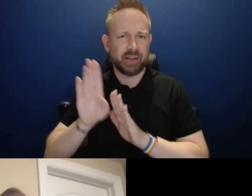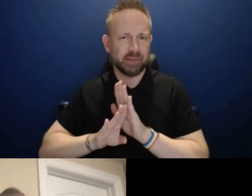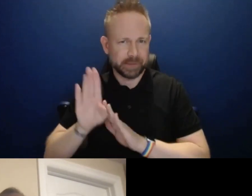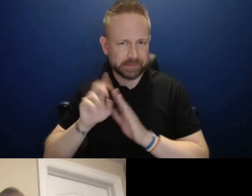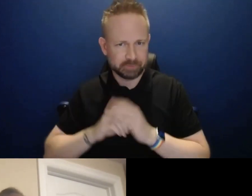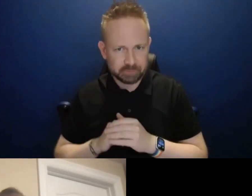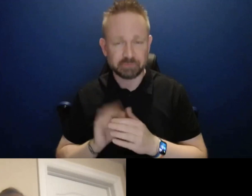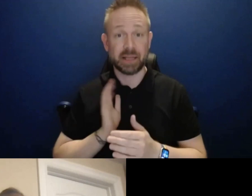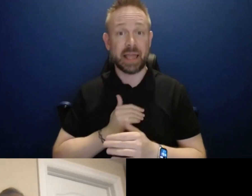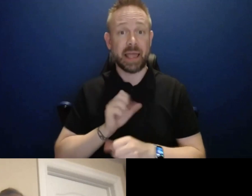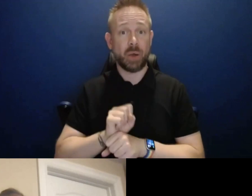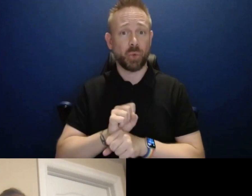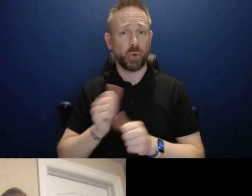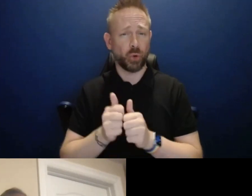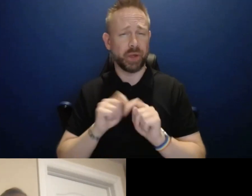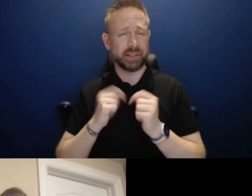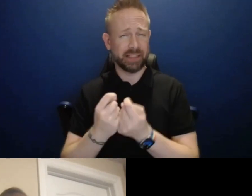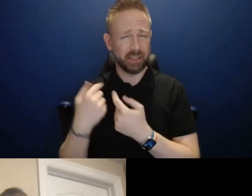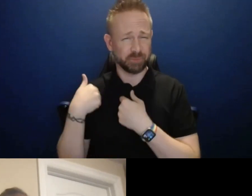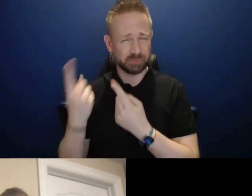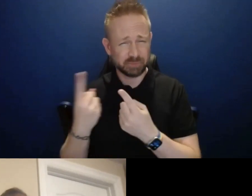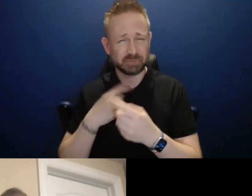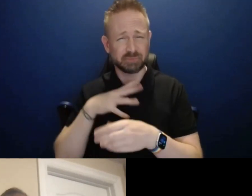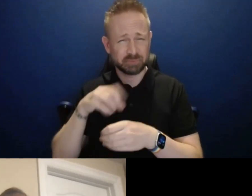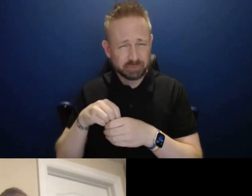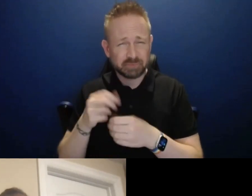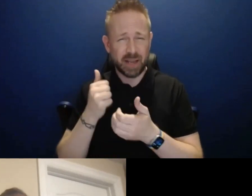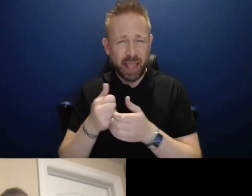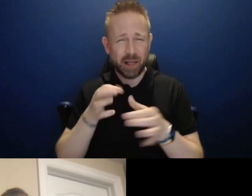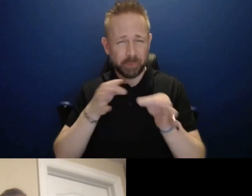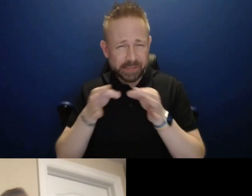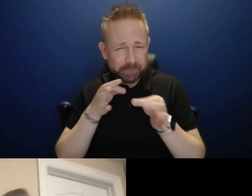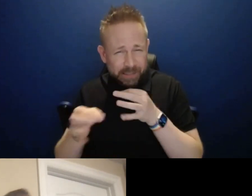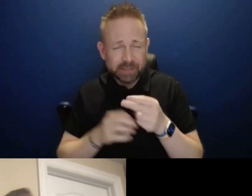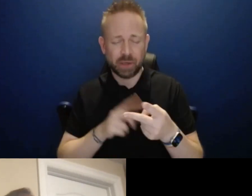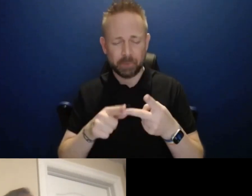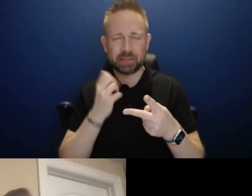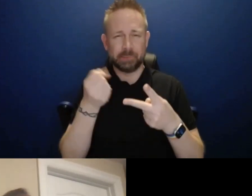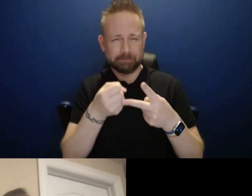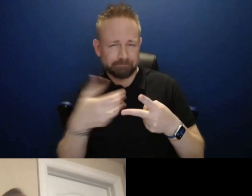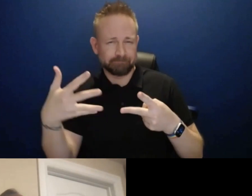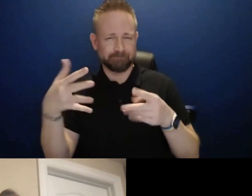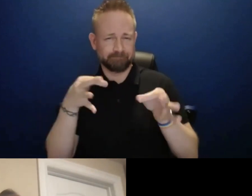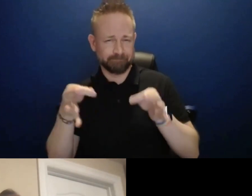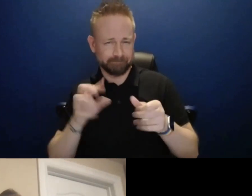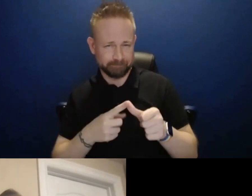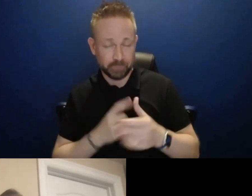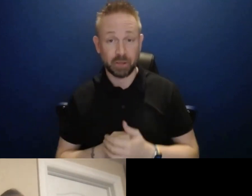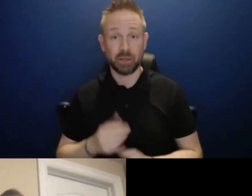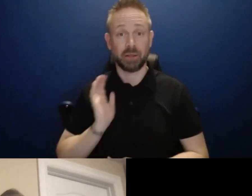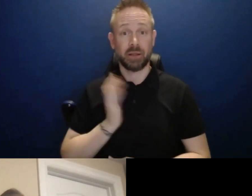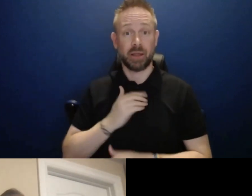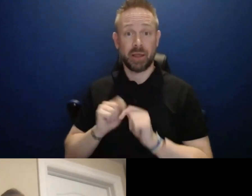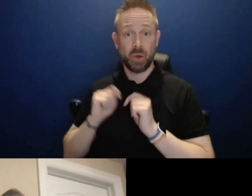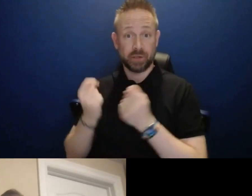that we do through our team because that gives us a little bit of a context than asking the question abstract. So in our team, we provide, we do